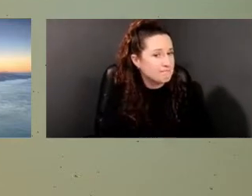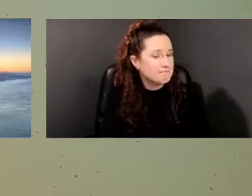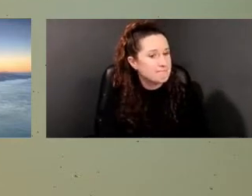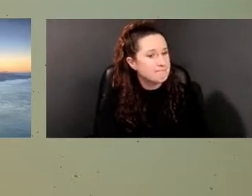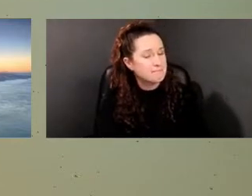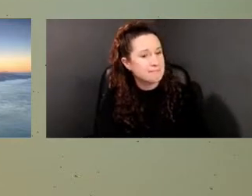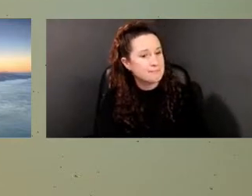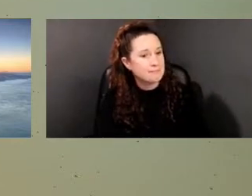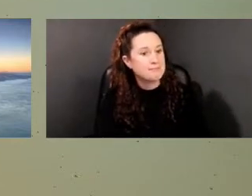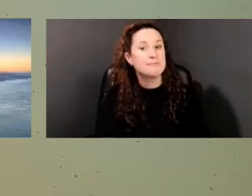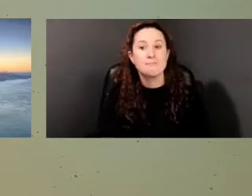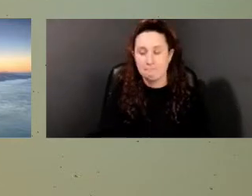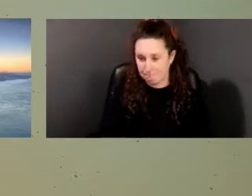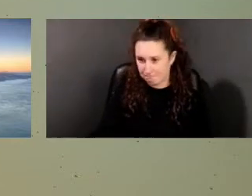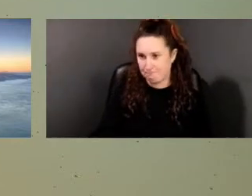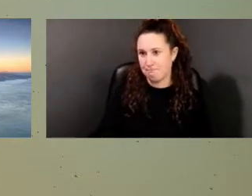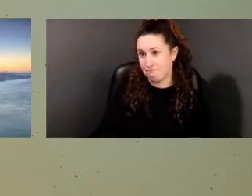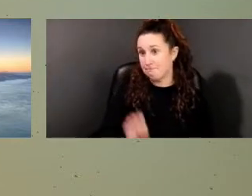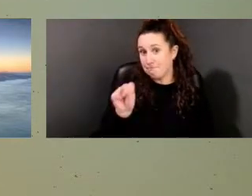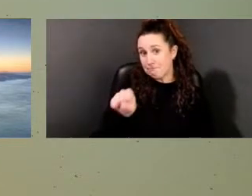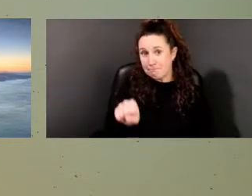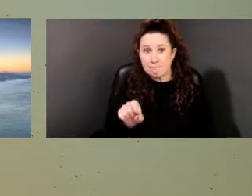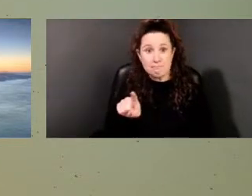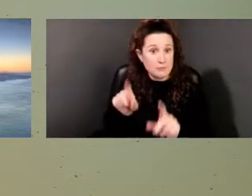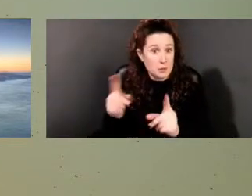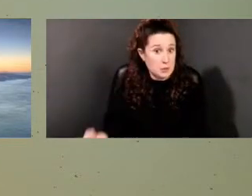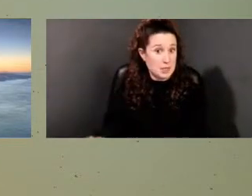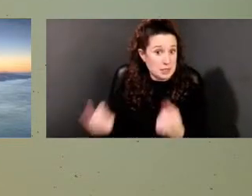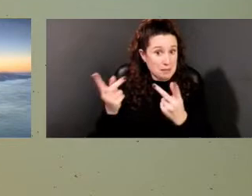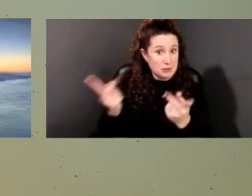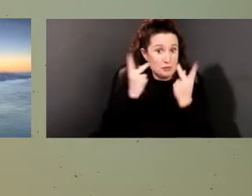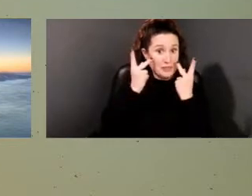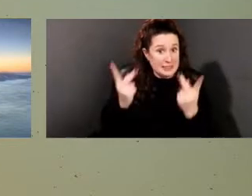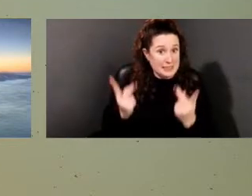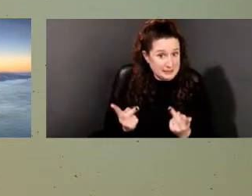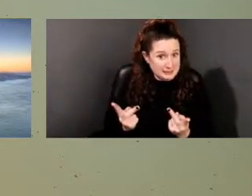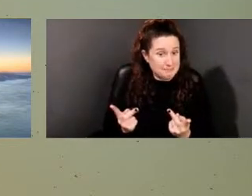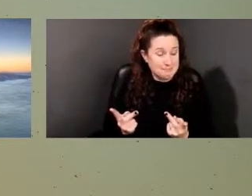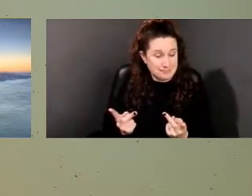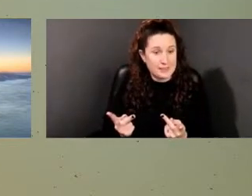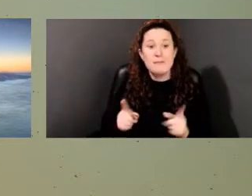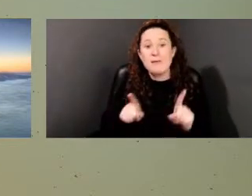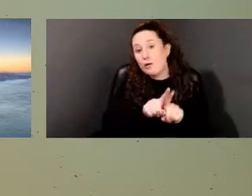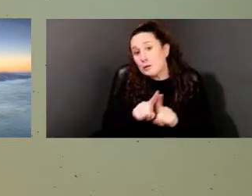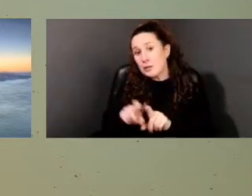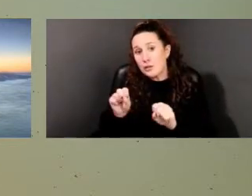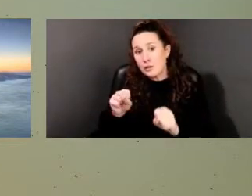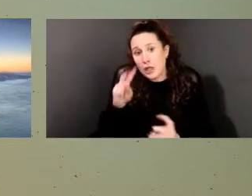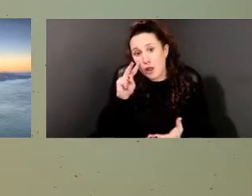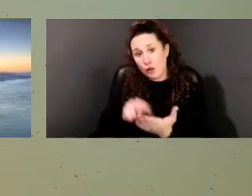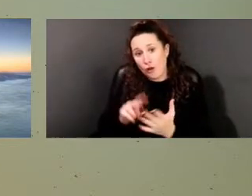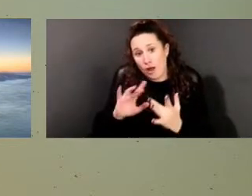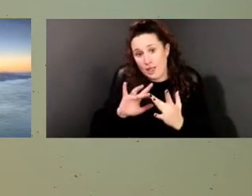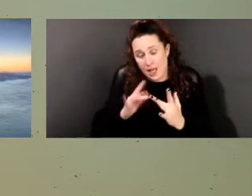So, yes, aside from coming to visit us in person, they can also look for us online.